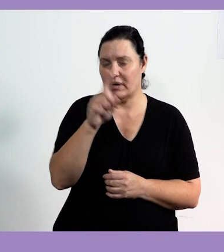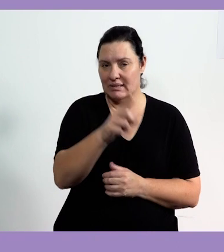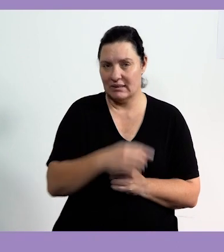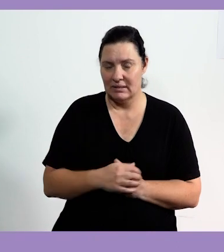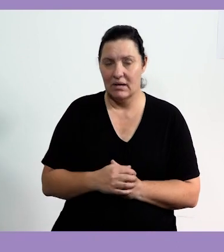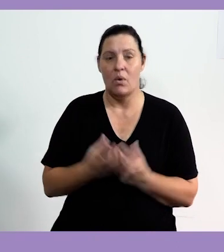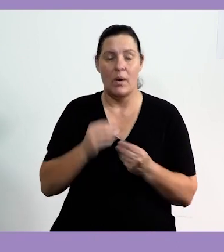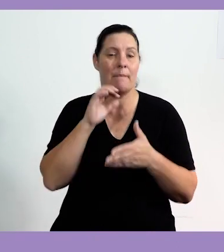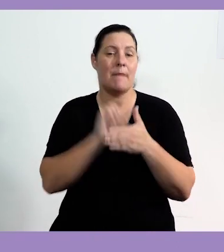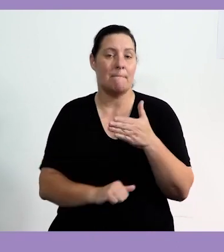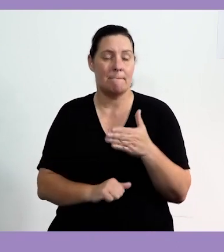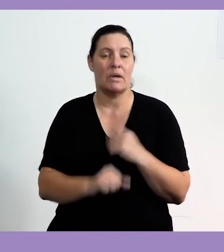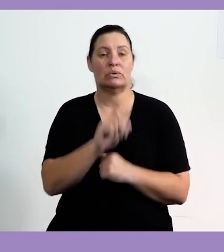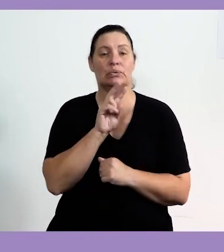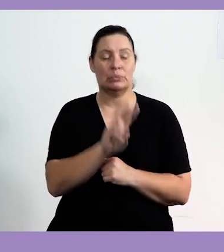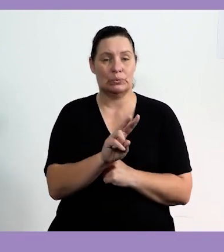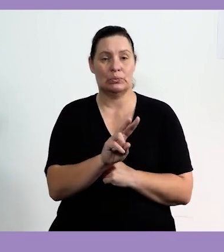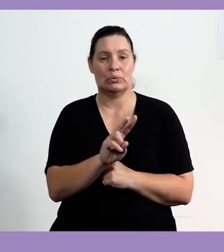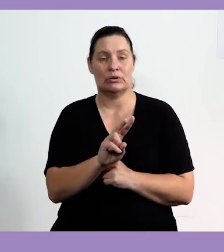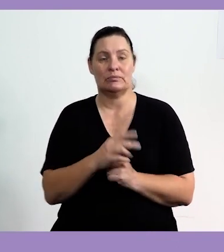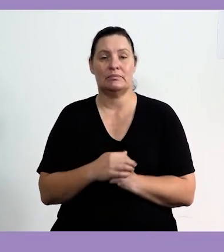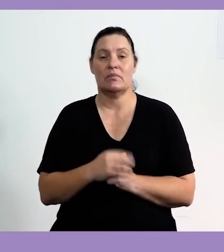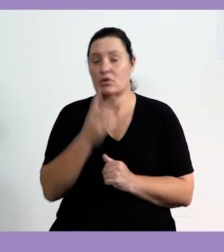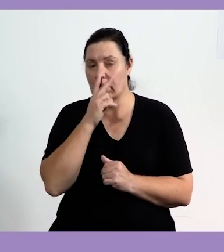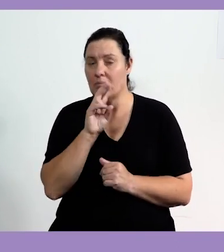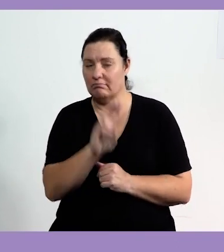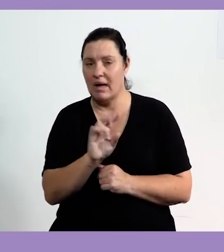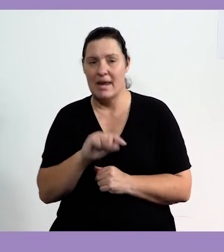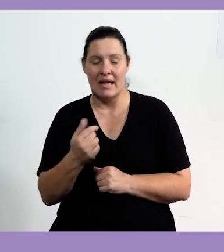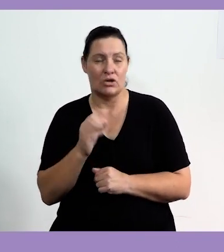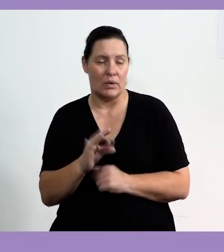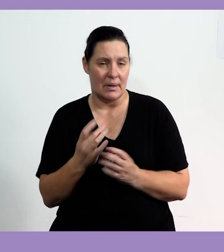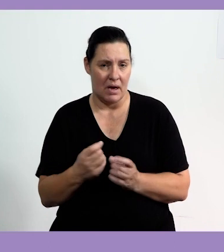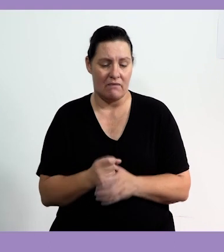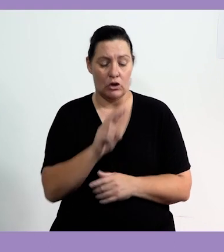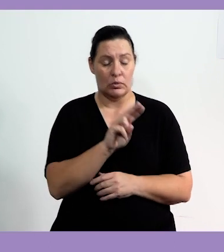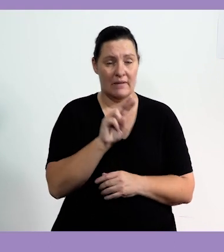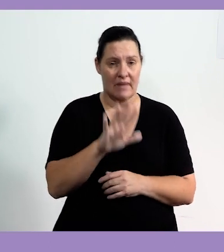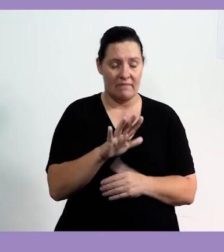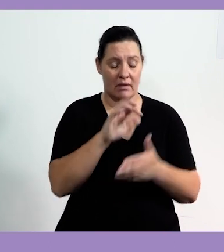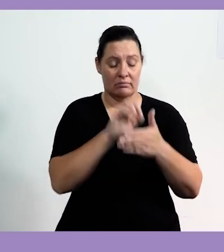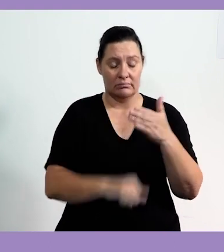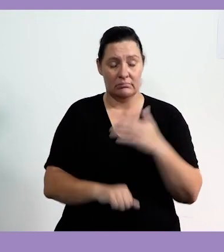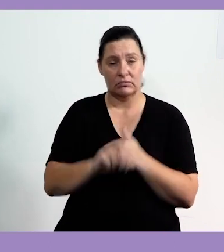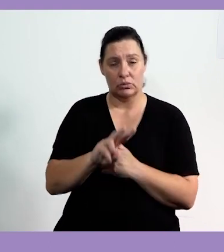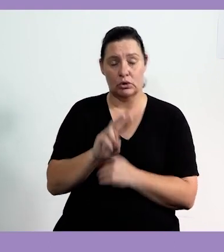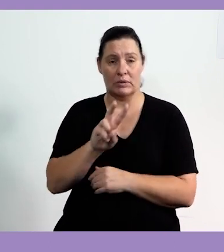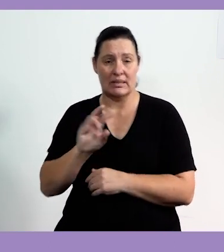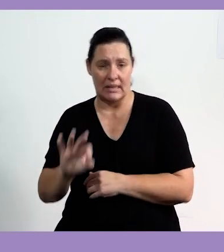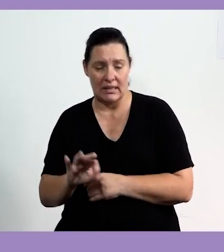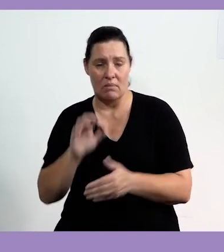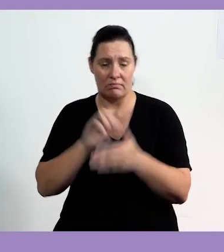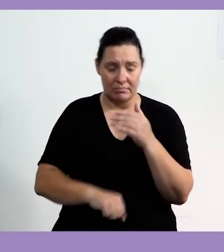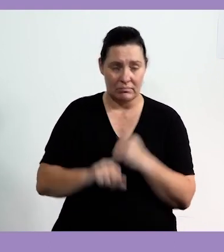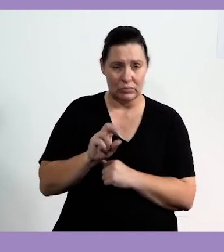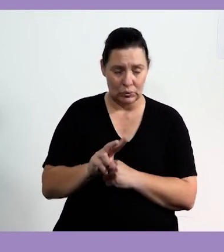Yes, you are correct. We are subtracting 2 every time. So let's find the next three numbers. So we have 25, we have 23